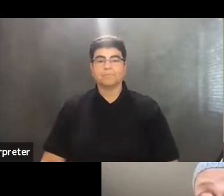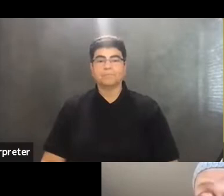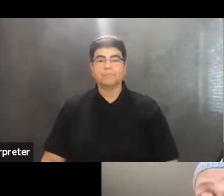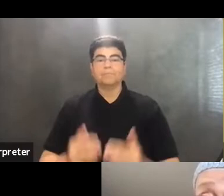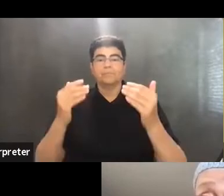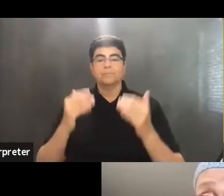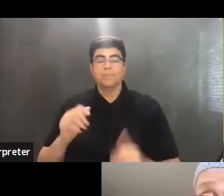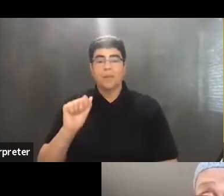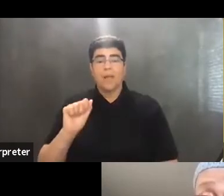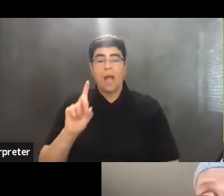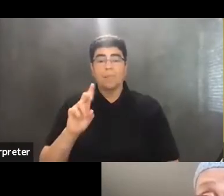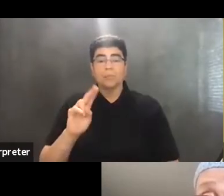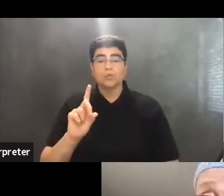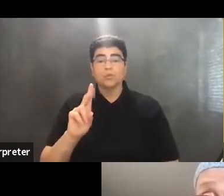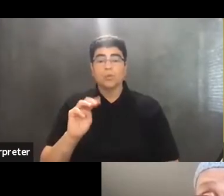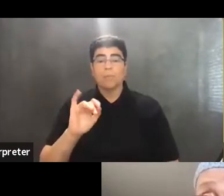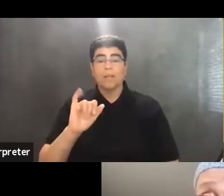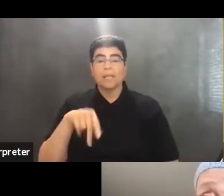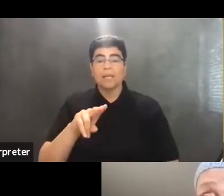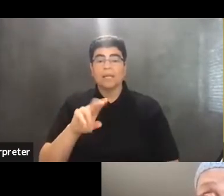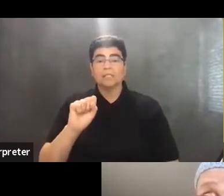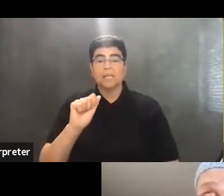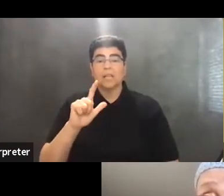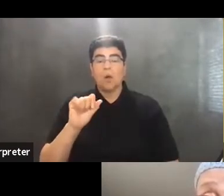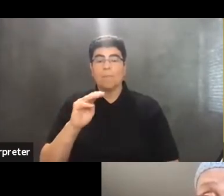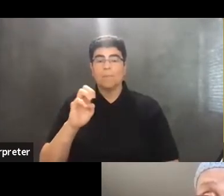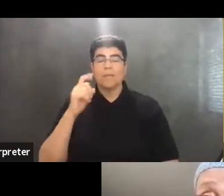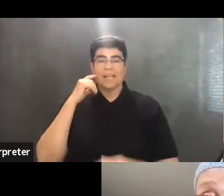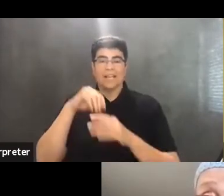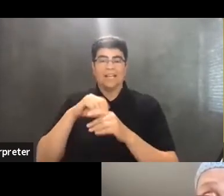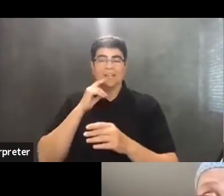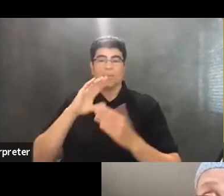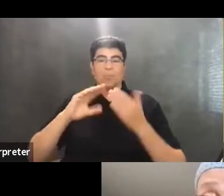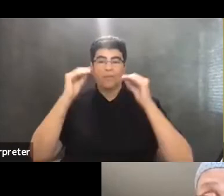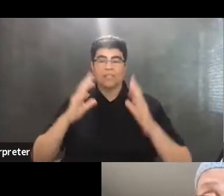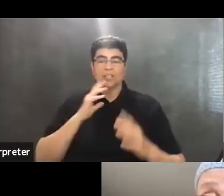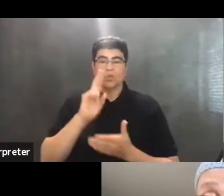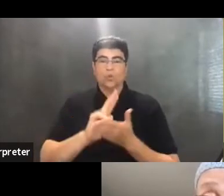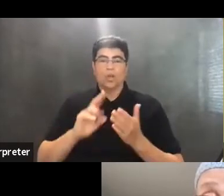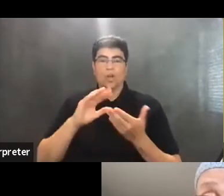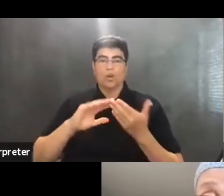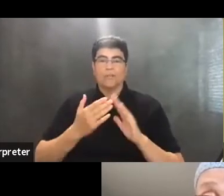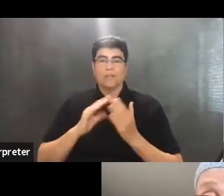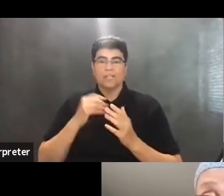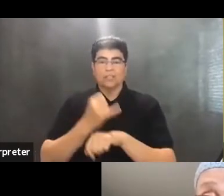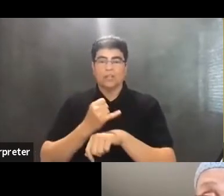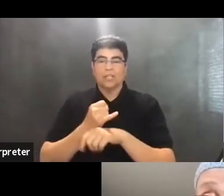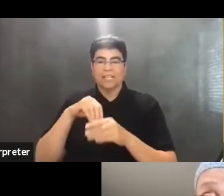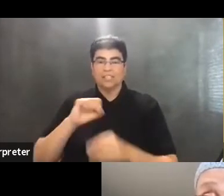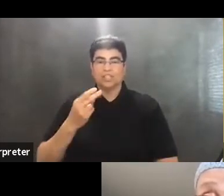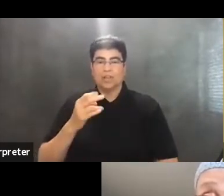Abjumalik Simon is a professorial fellow at the Urban Institute, University of Sheffield, an honorary